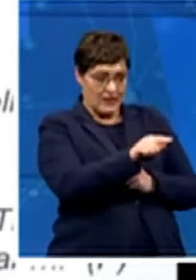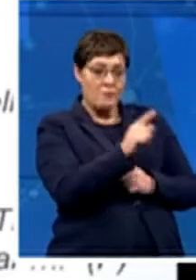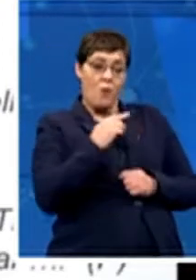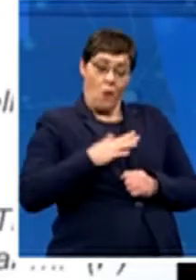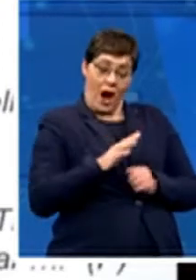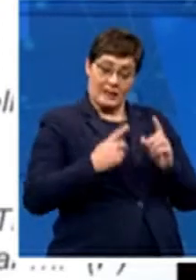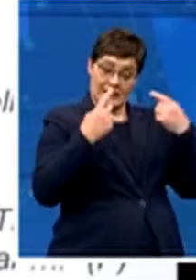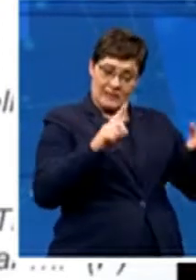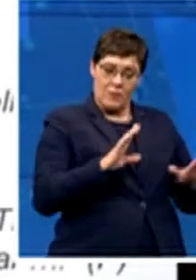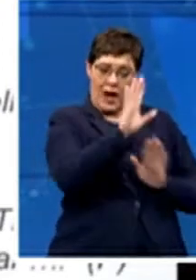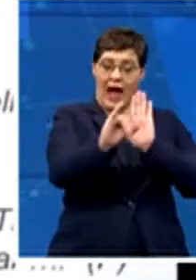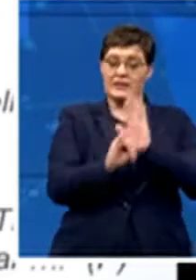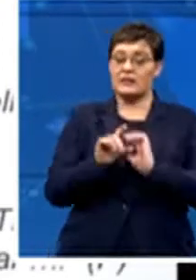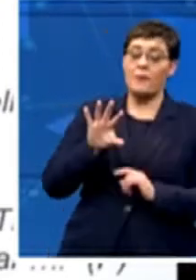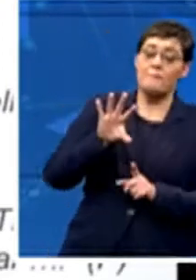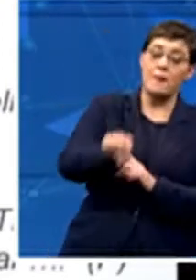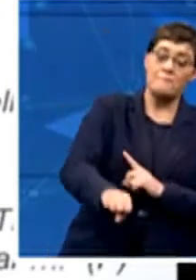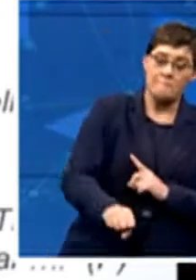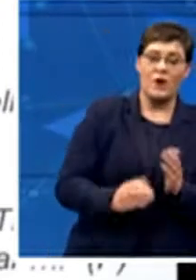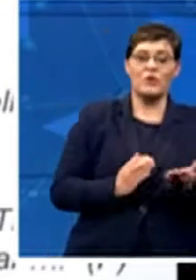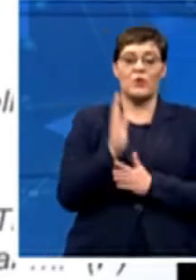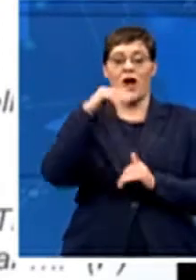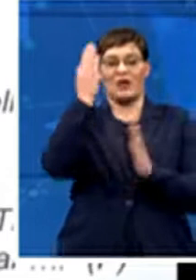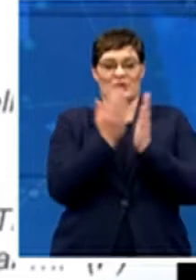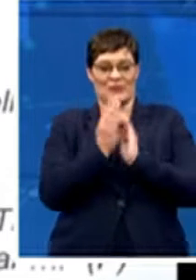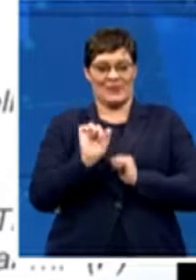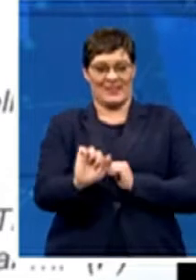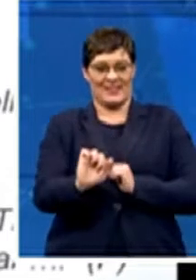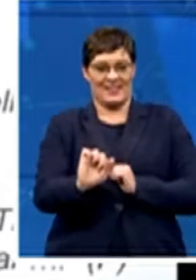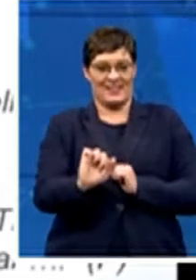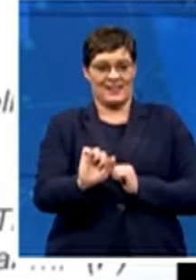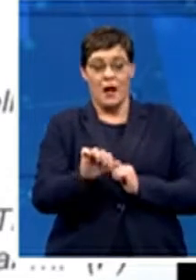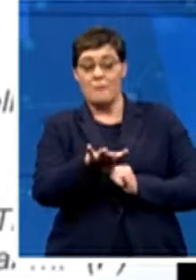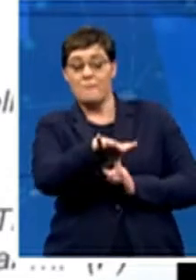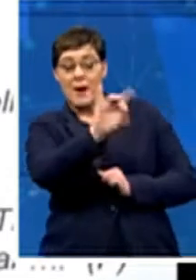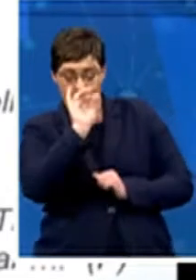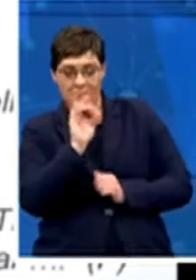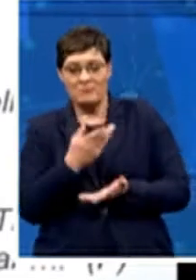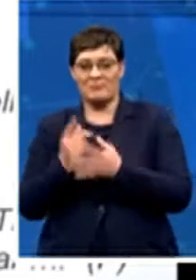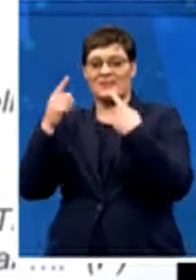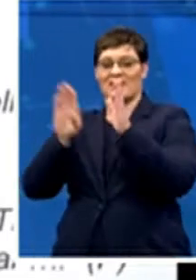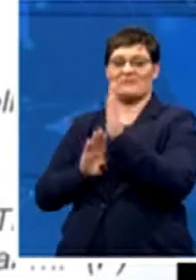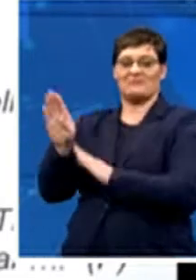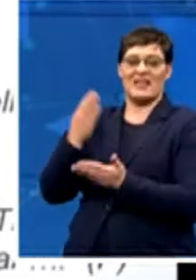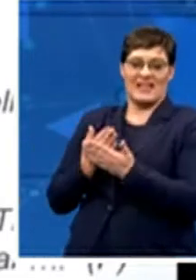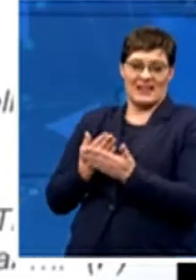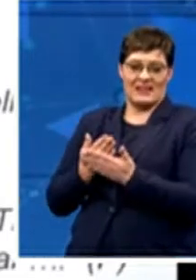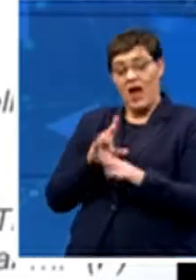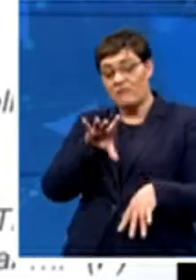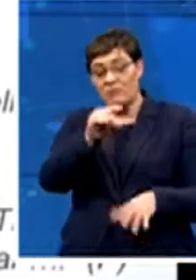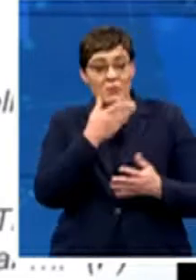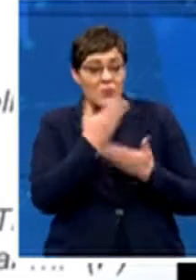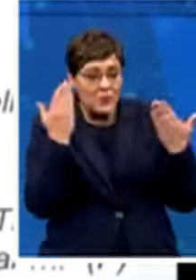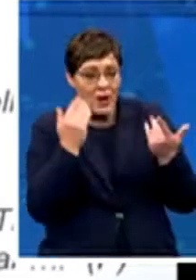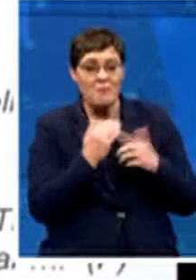during the high school years. And you need to go through into a high performance program. That